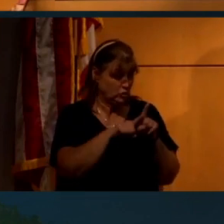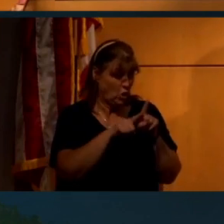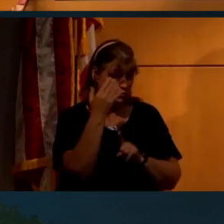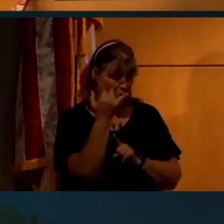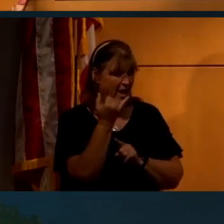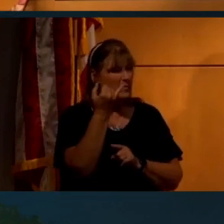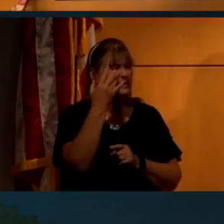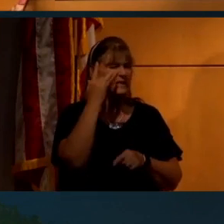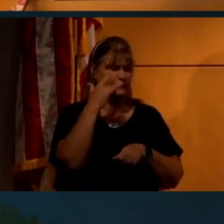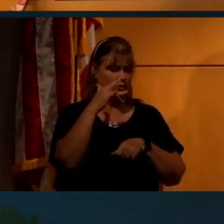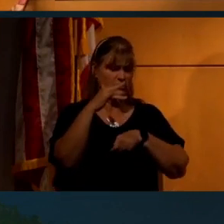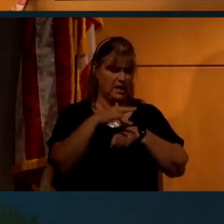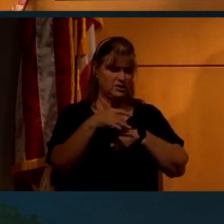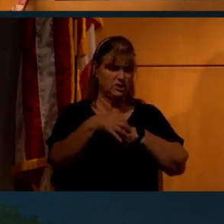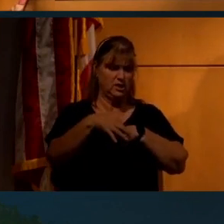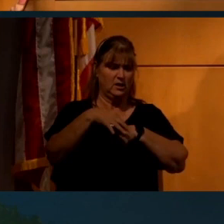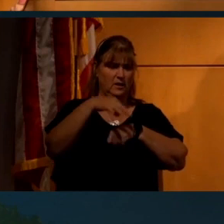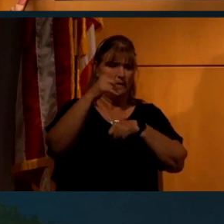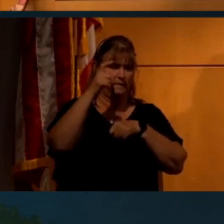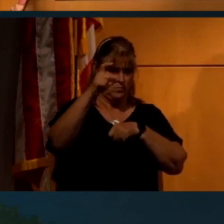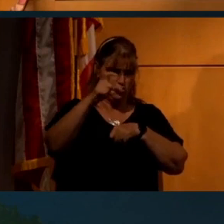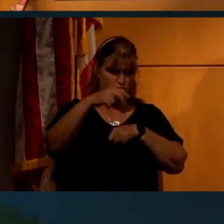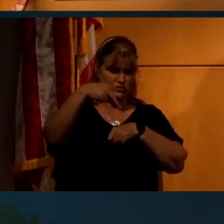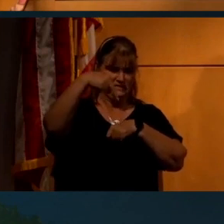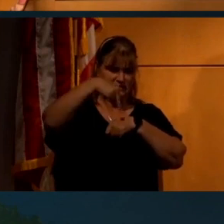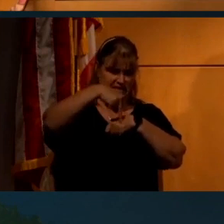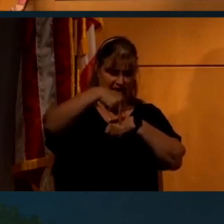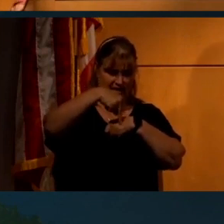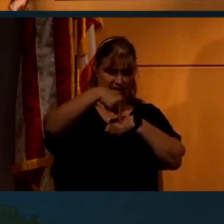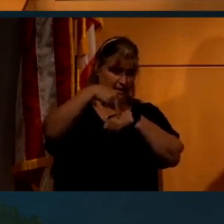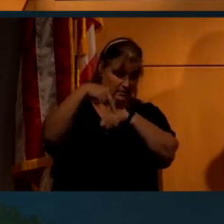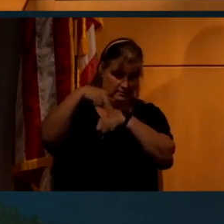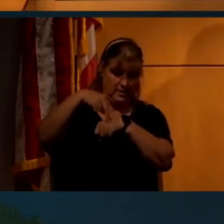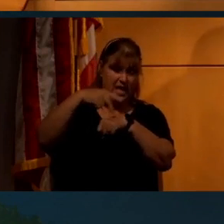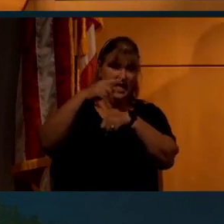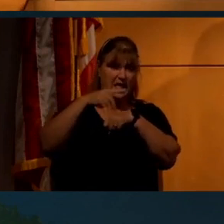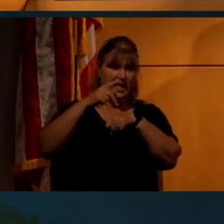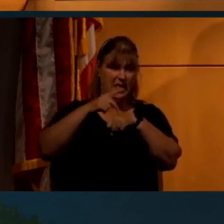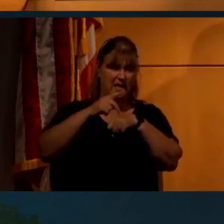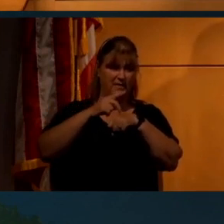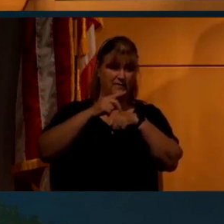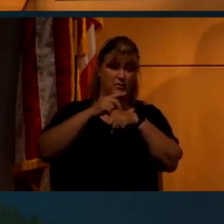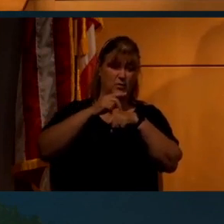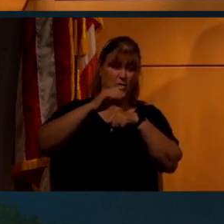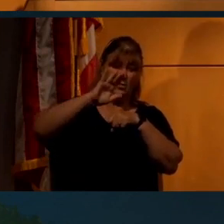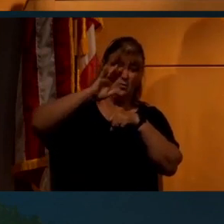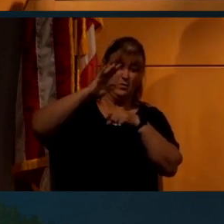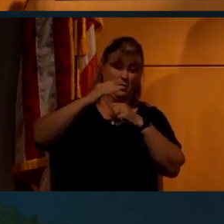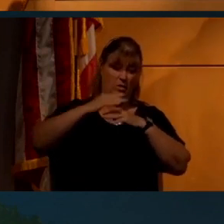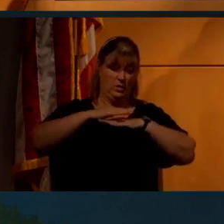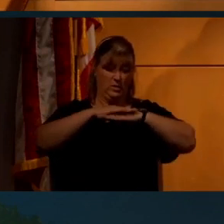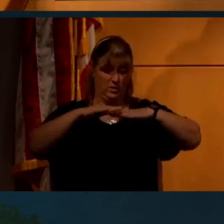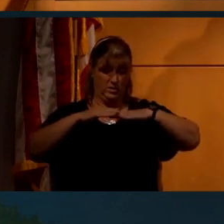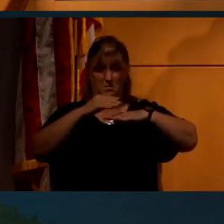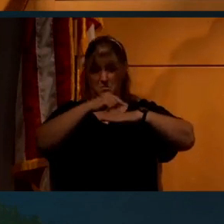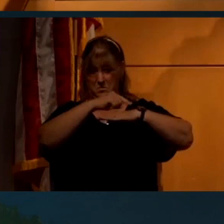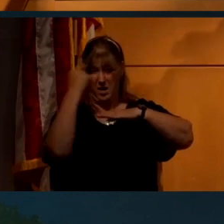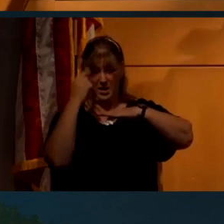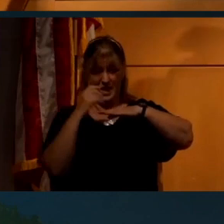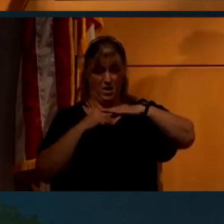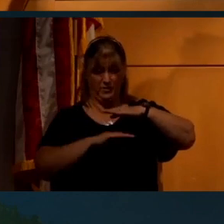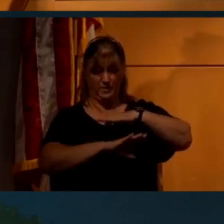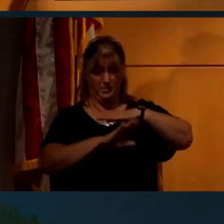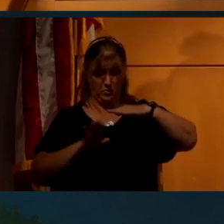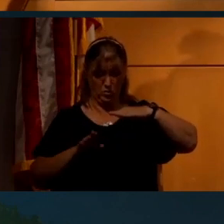Well, if you're on the moon standing there, you could if you blocked out the bright lunar landscape and maybe blocked out the